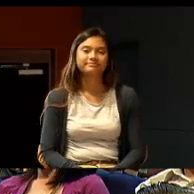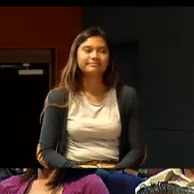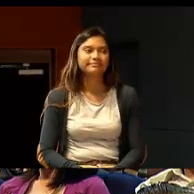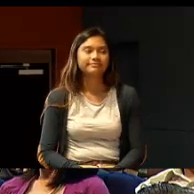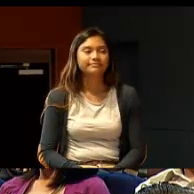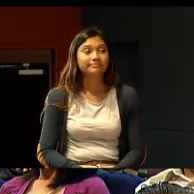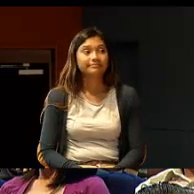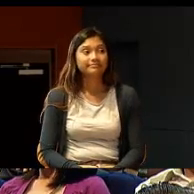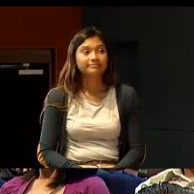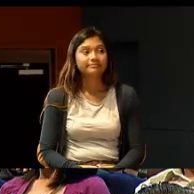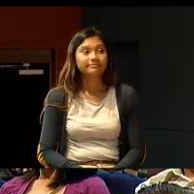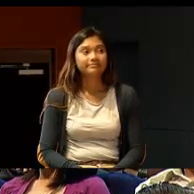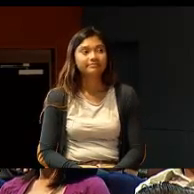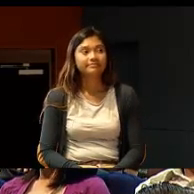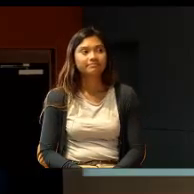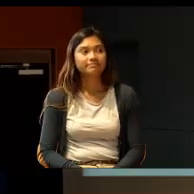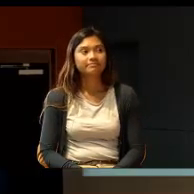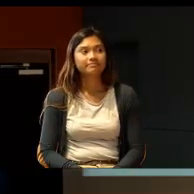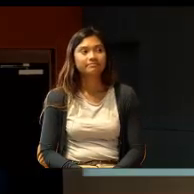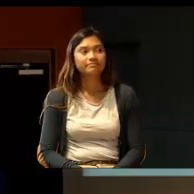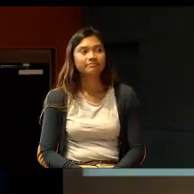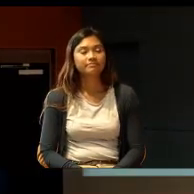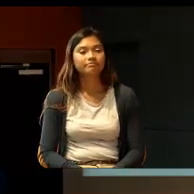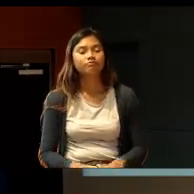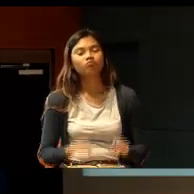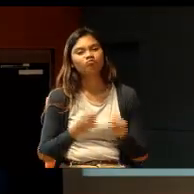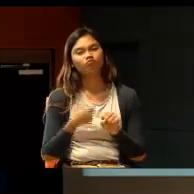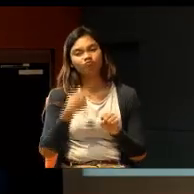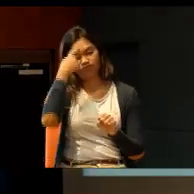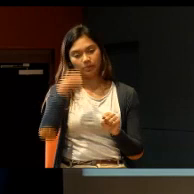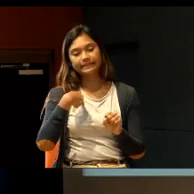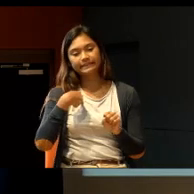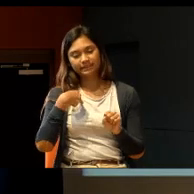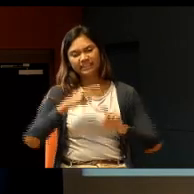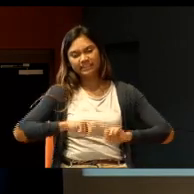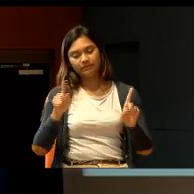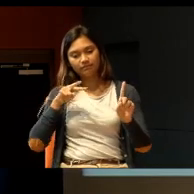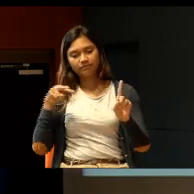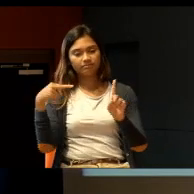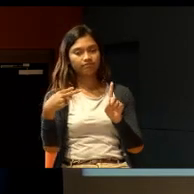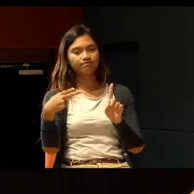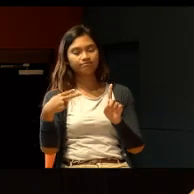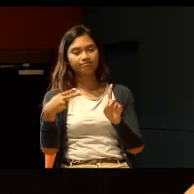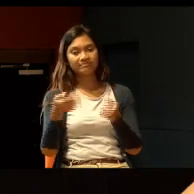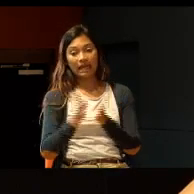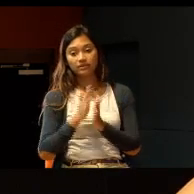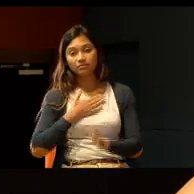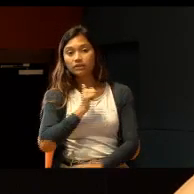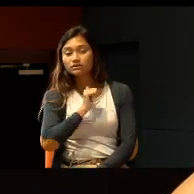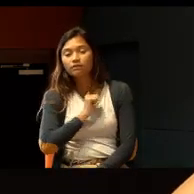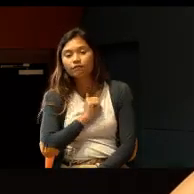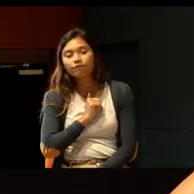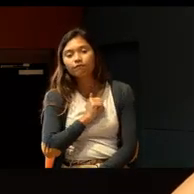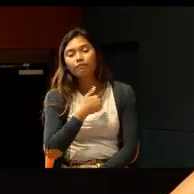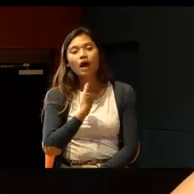So, I look at it from a different perspective. I ask myself, why not? In the sense